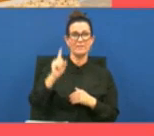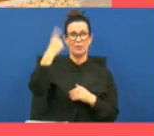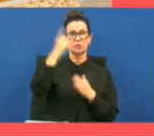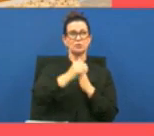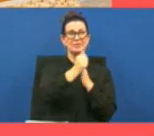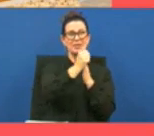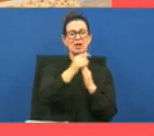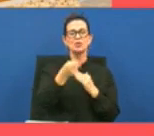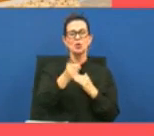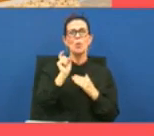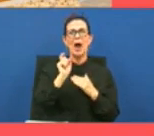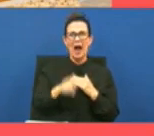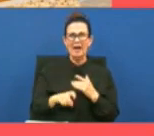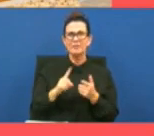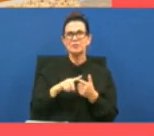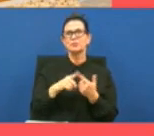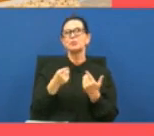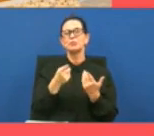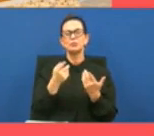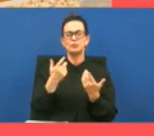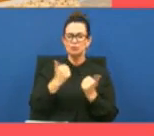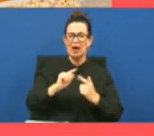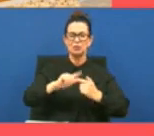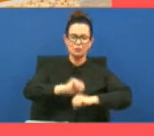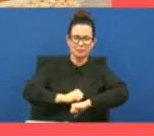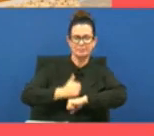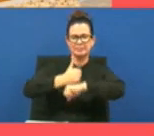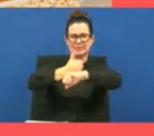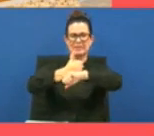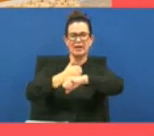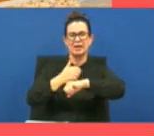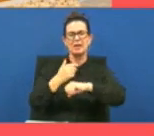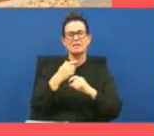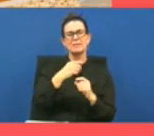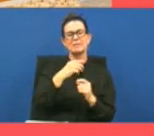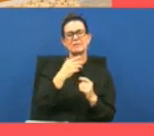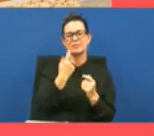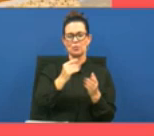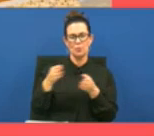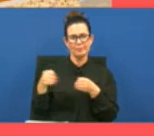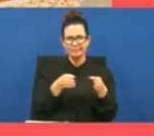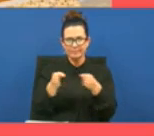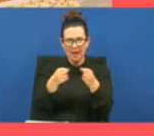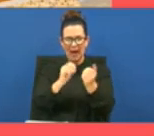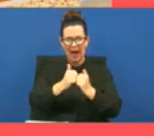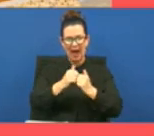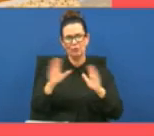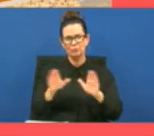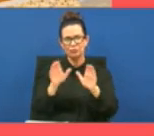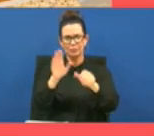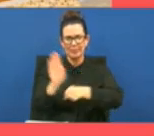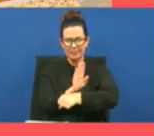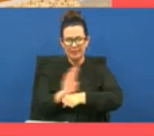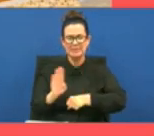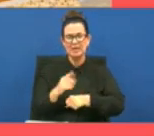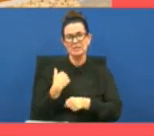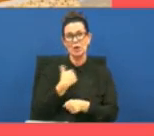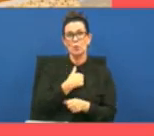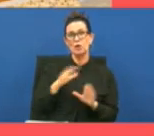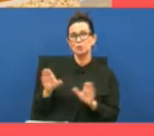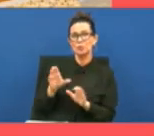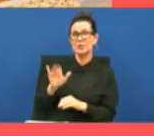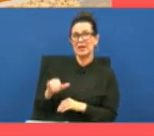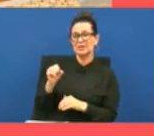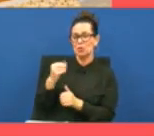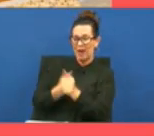have to forge ahead and pave the way and that's what we're doing we're paving the way for crisis care in this state so that everybody